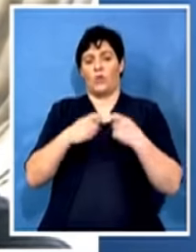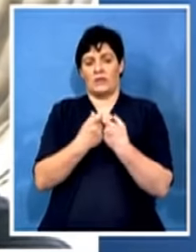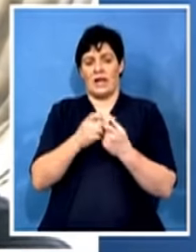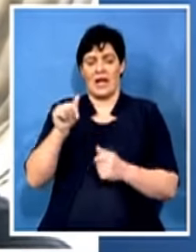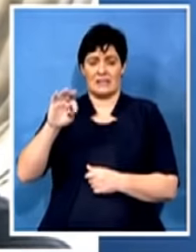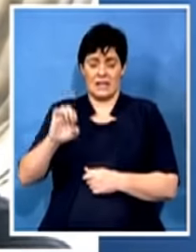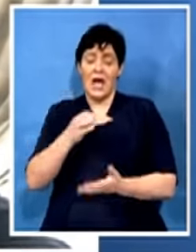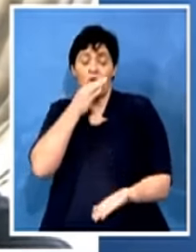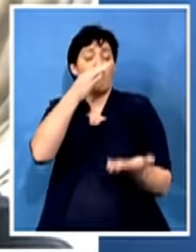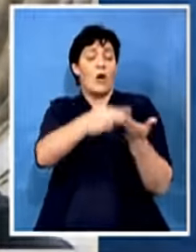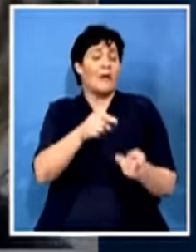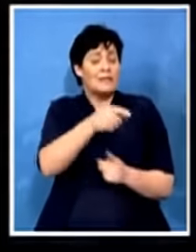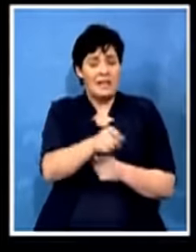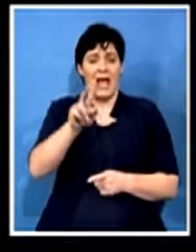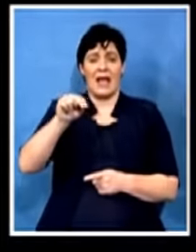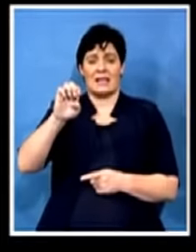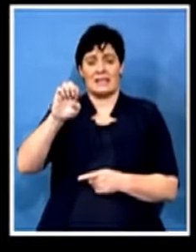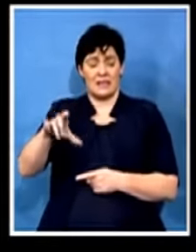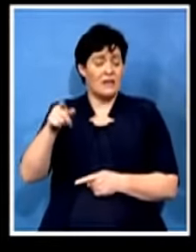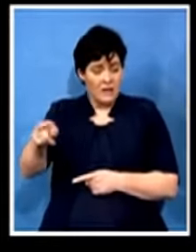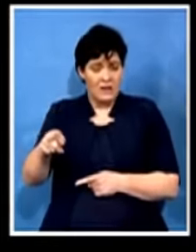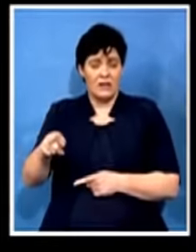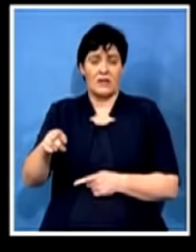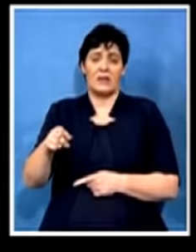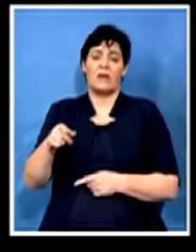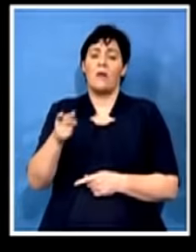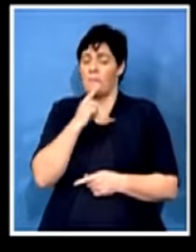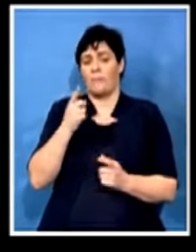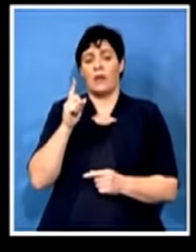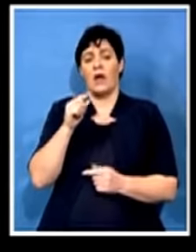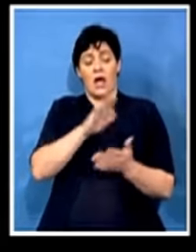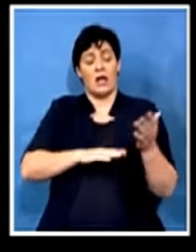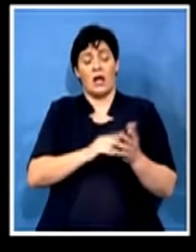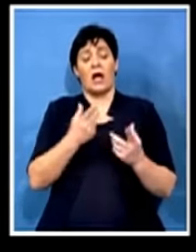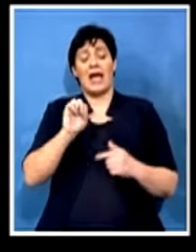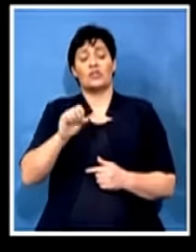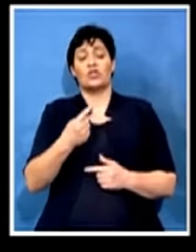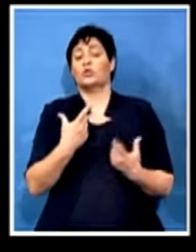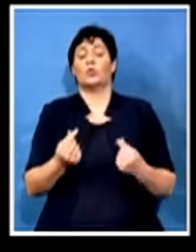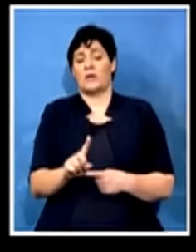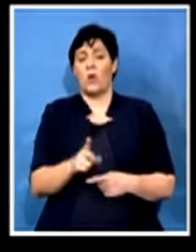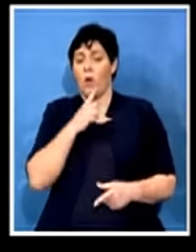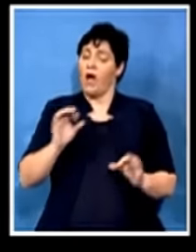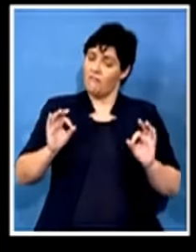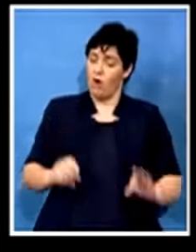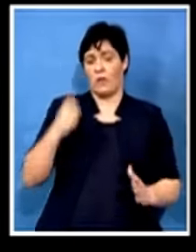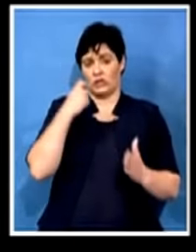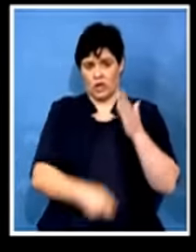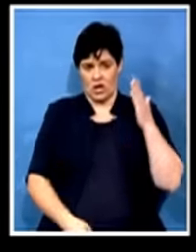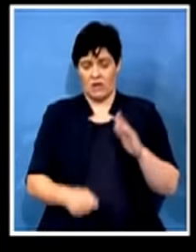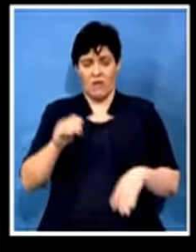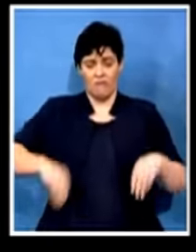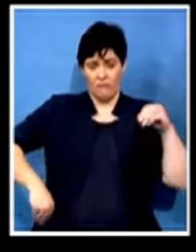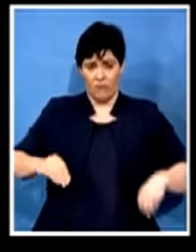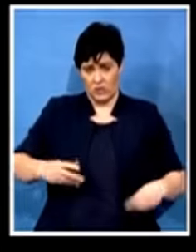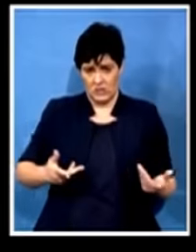of the African National Congress what should happen to the ASG, since he is now formally charged with fraud and will be formally charged on Friday, rather,